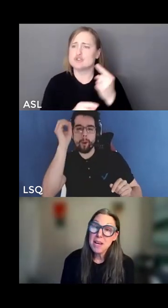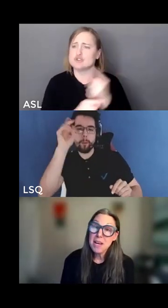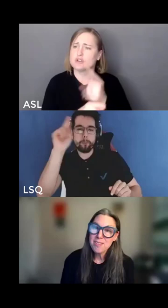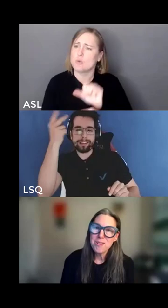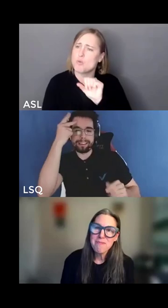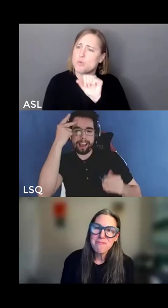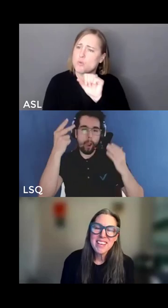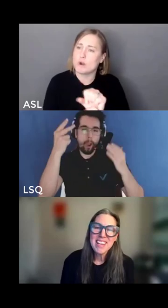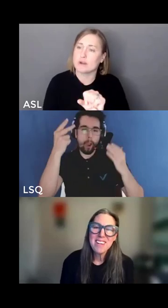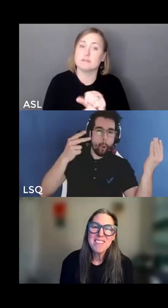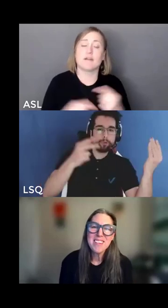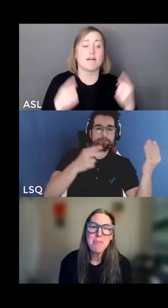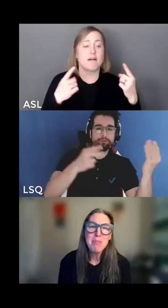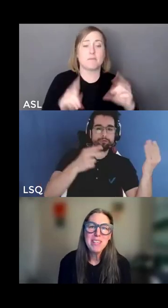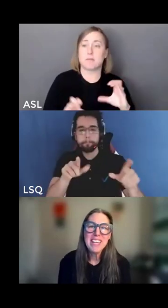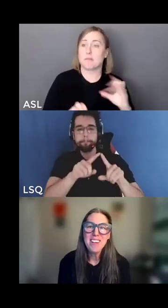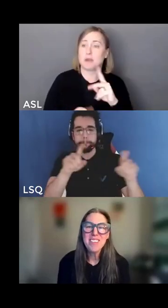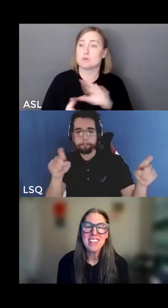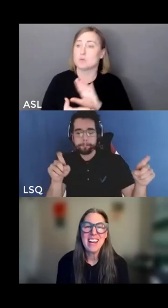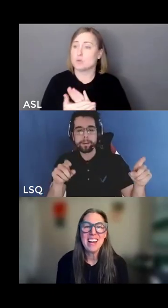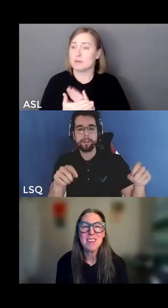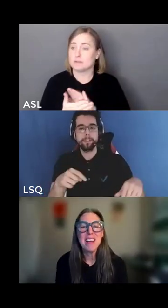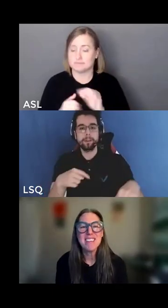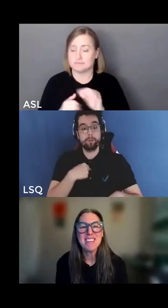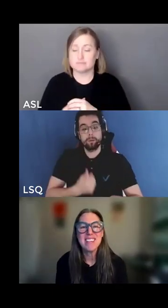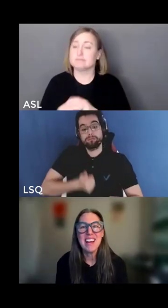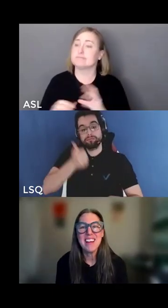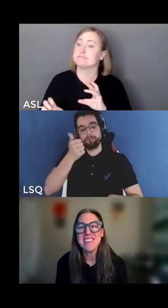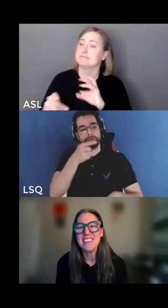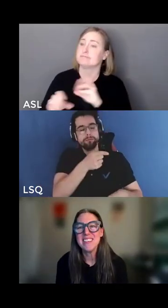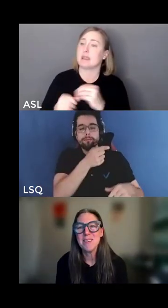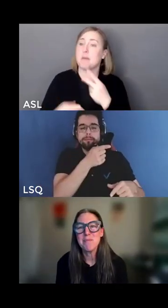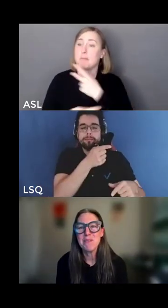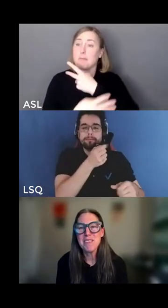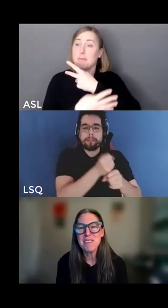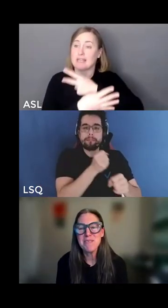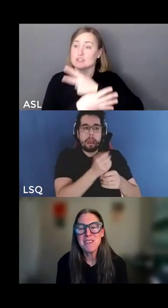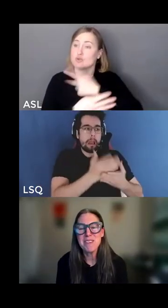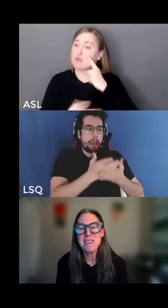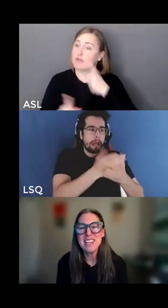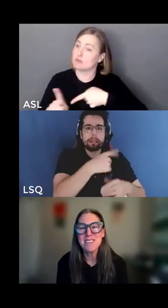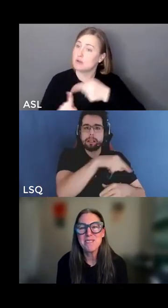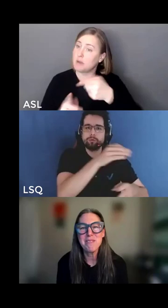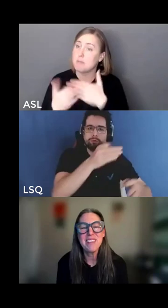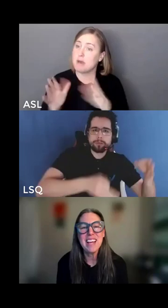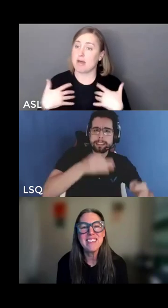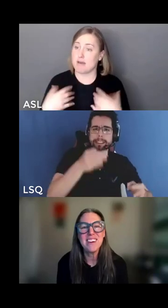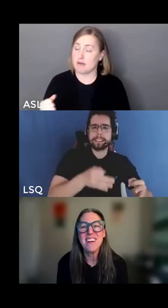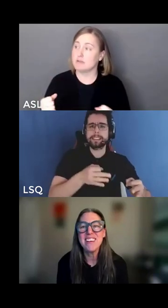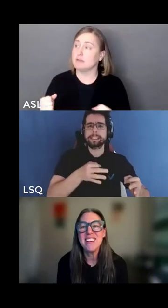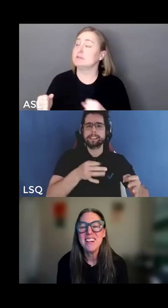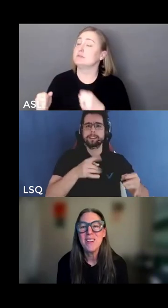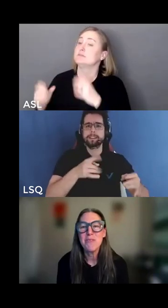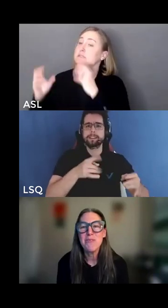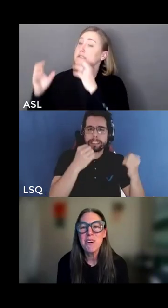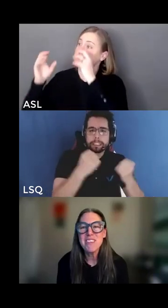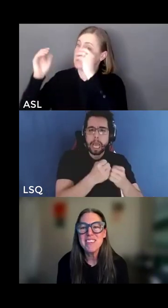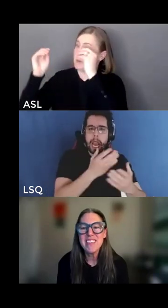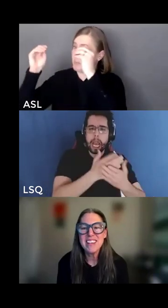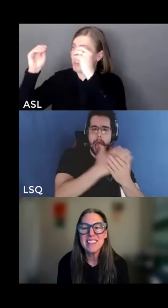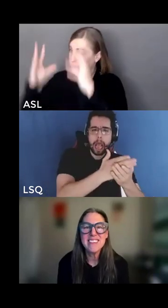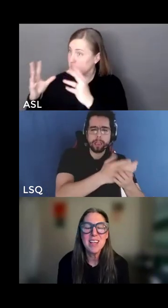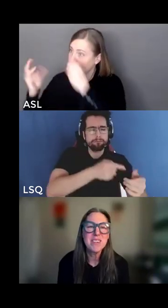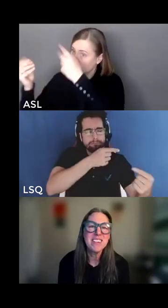had gone back to school and i was in a public health class a master's class and the professor was inviting us to reflect on the